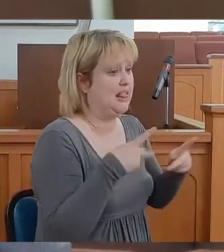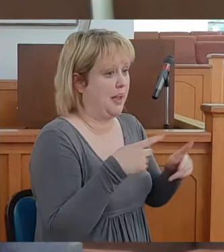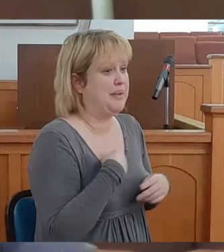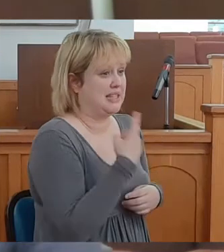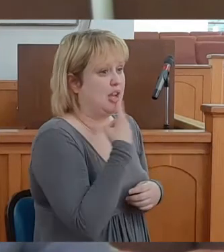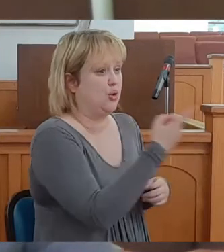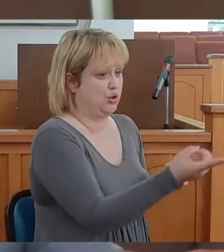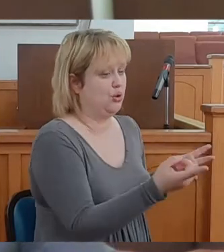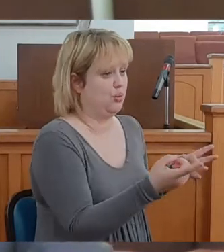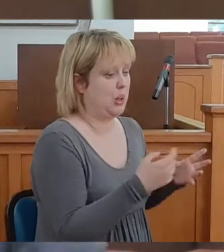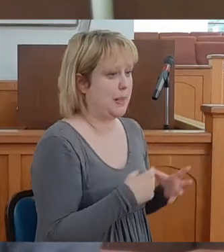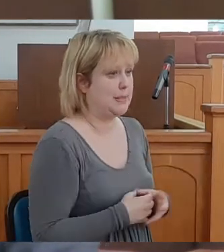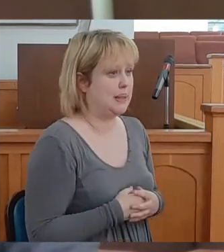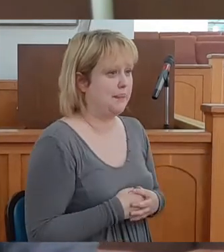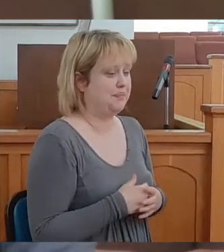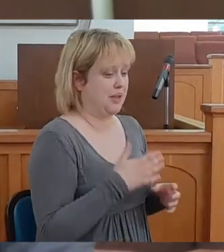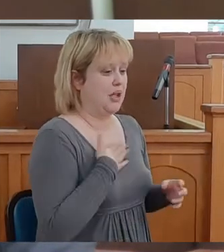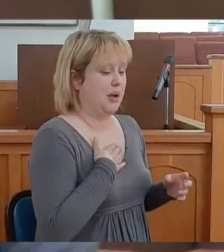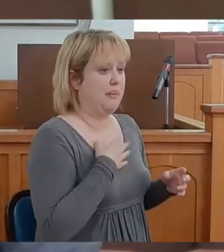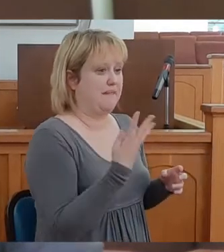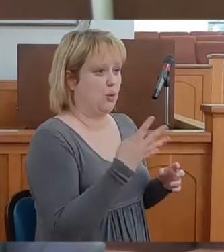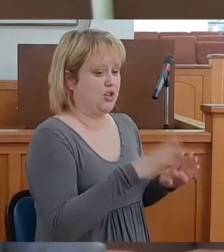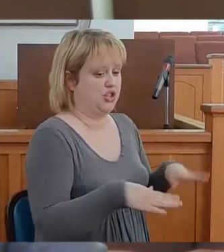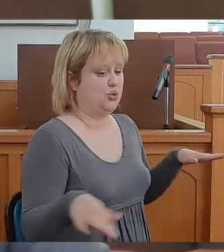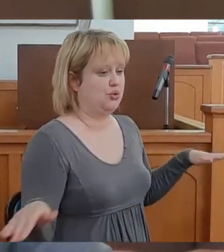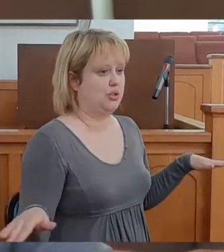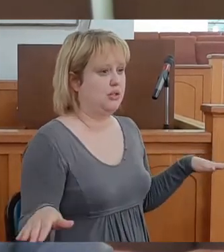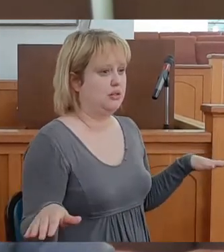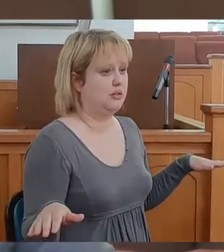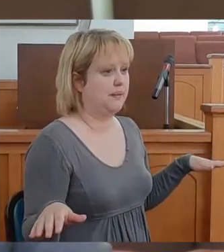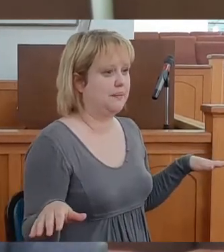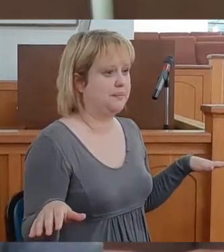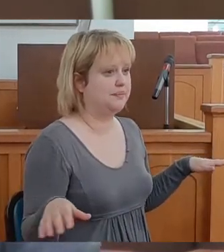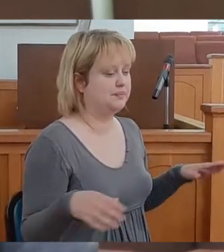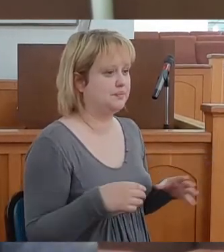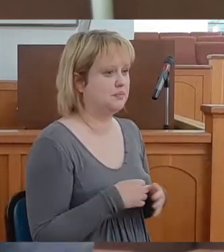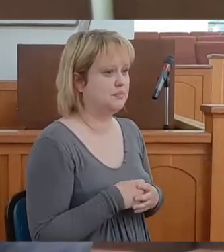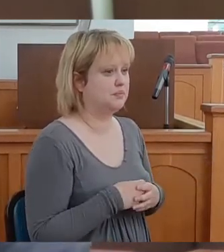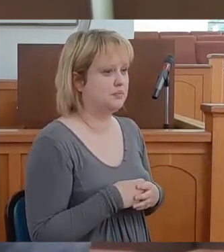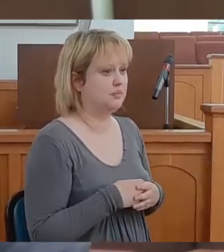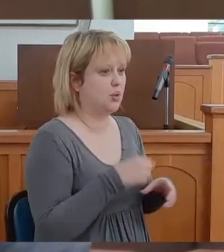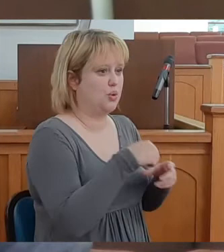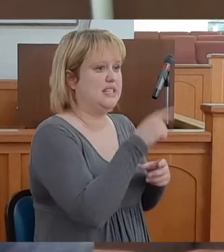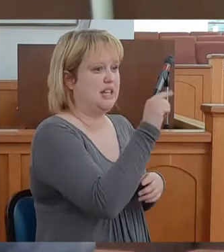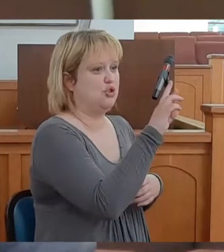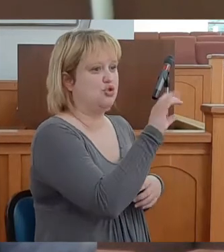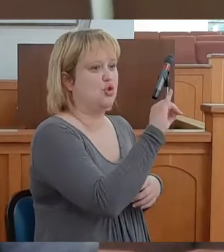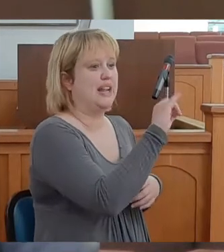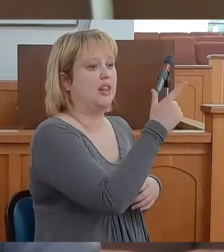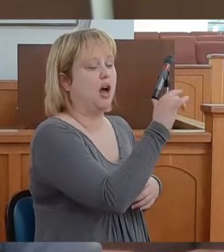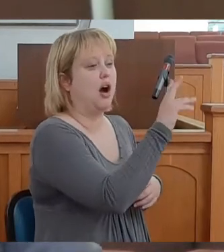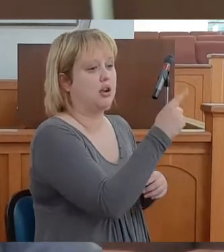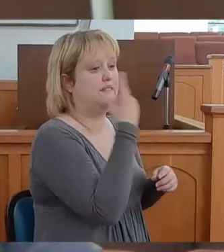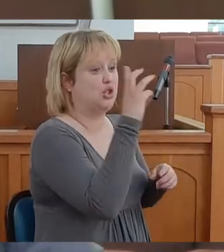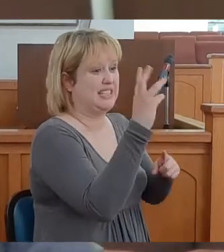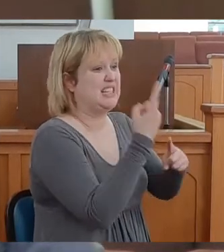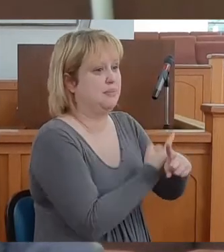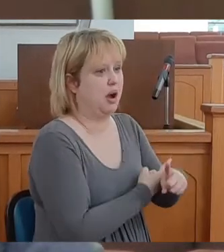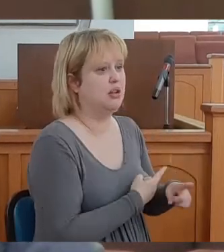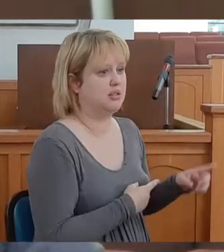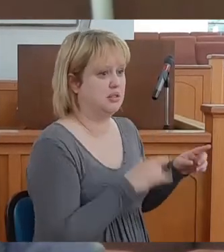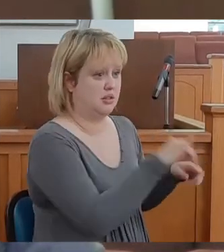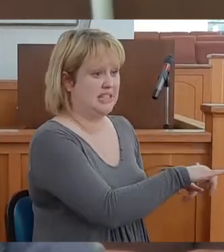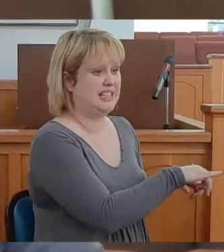tell you, my four children was in Sri Lanka for six months.